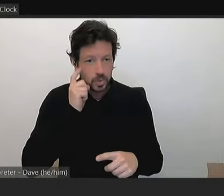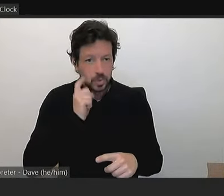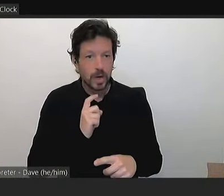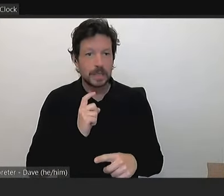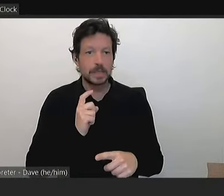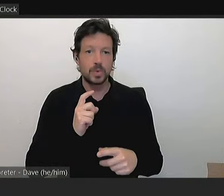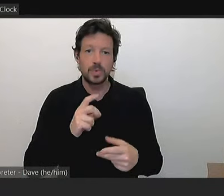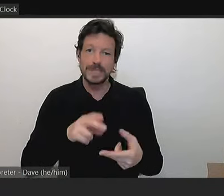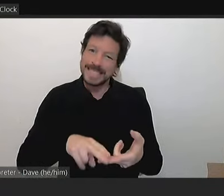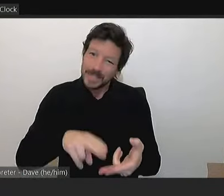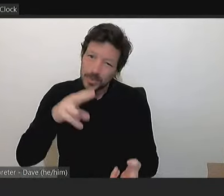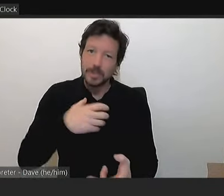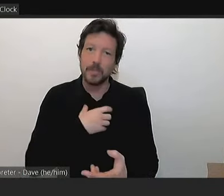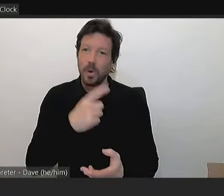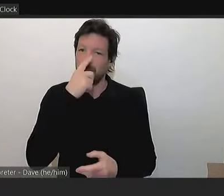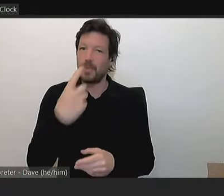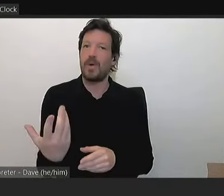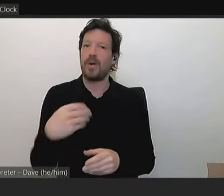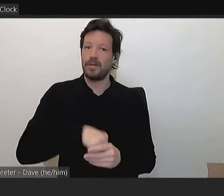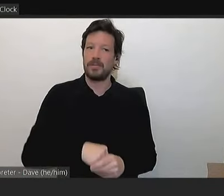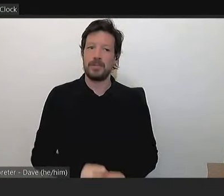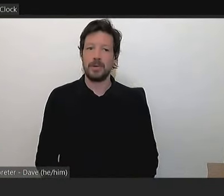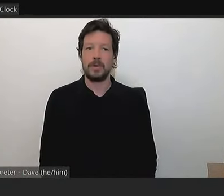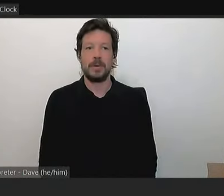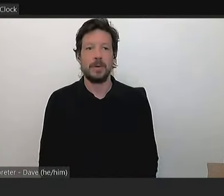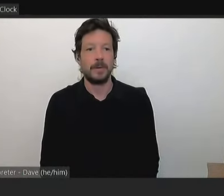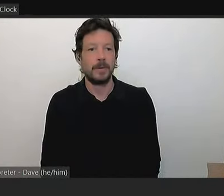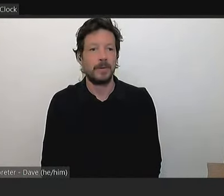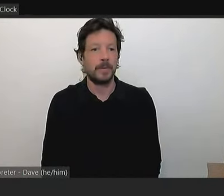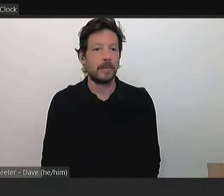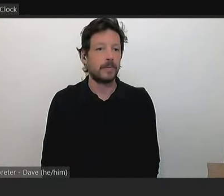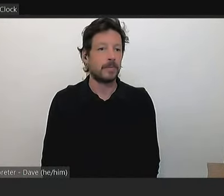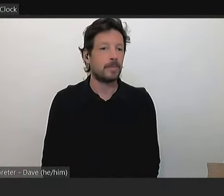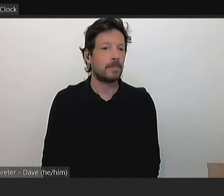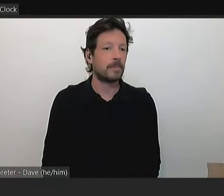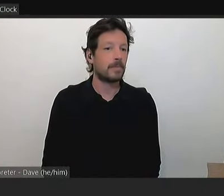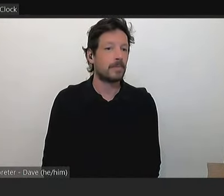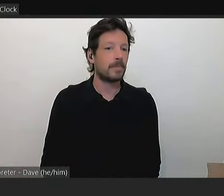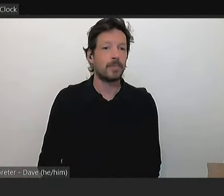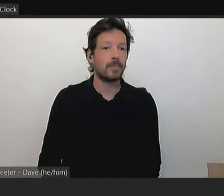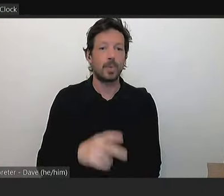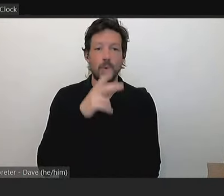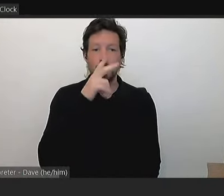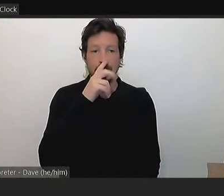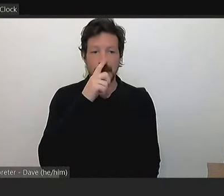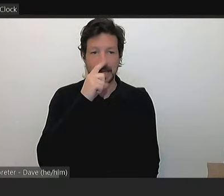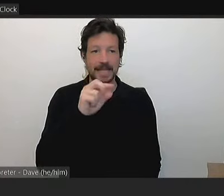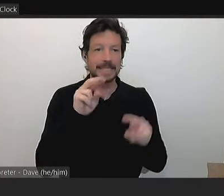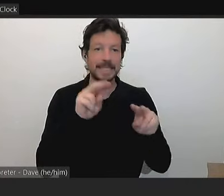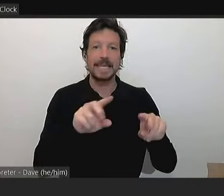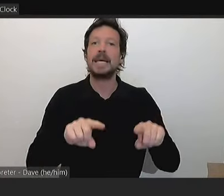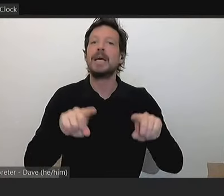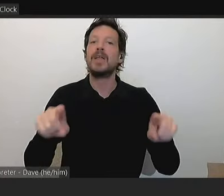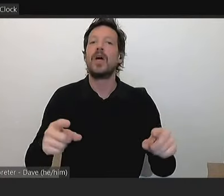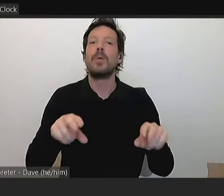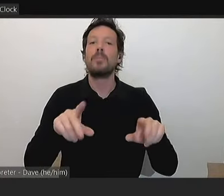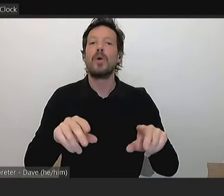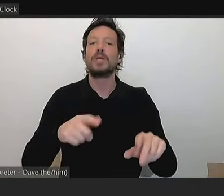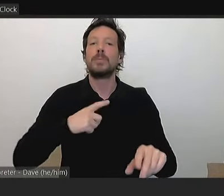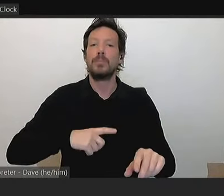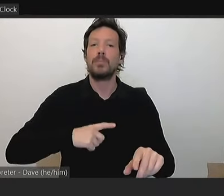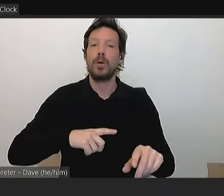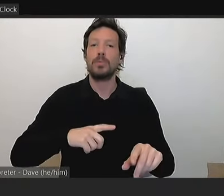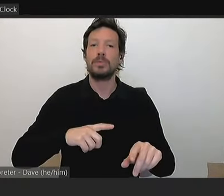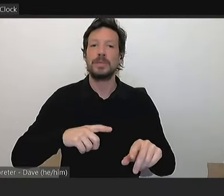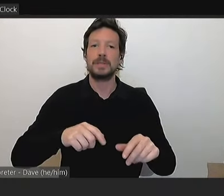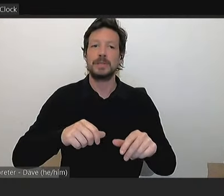participation. What you see around us is the well-lit multipurpose stadium. You see netball courts in excess